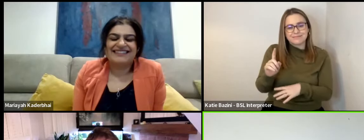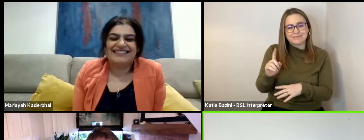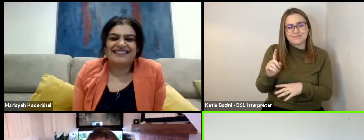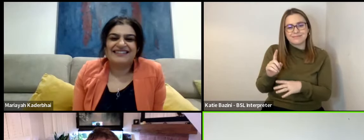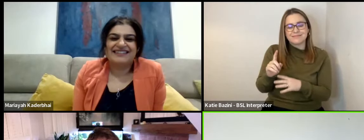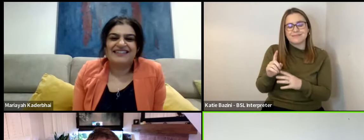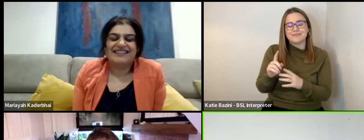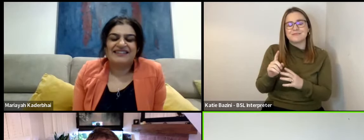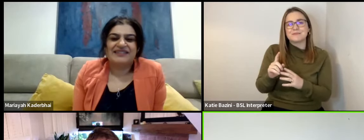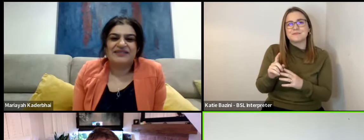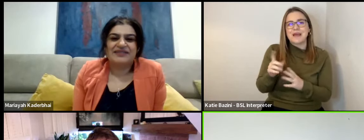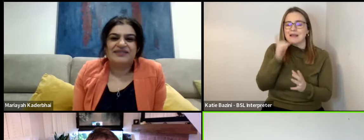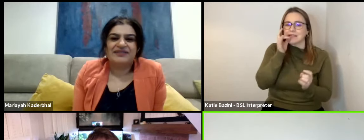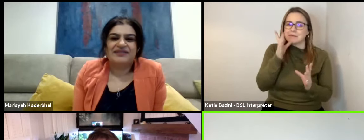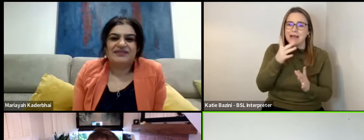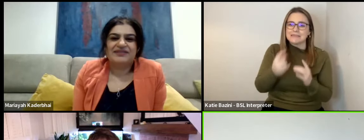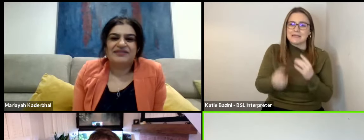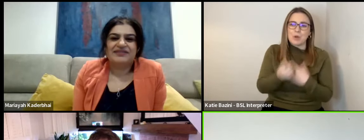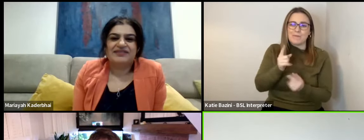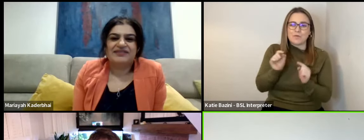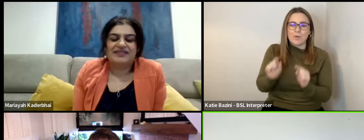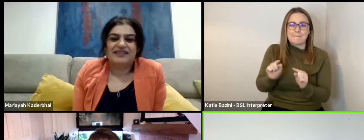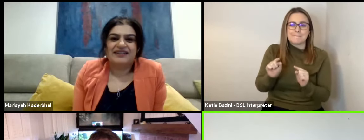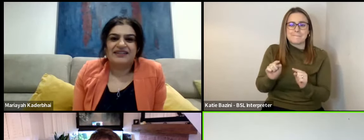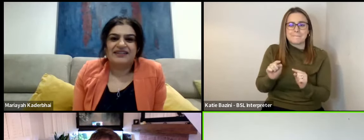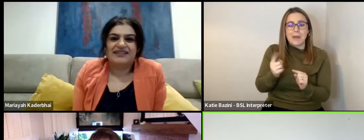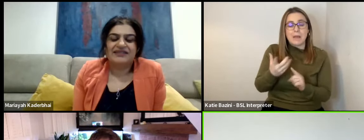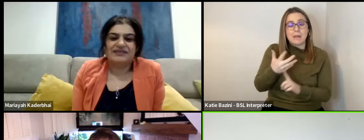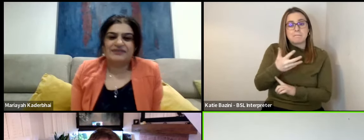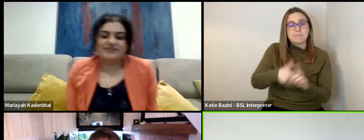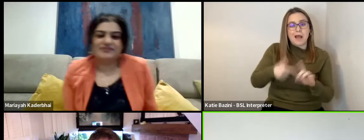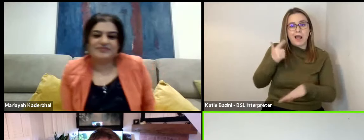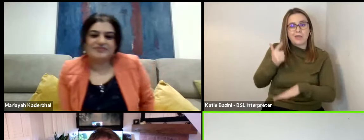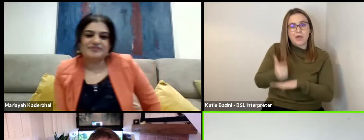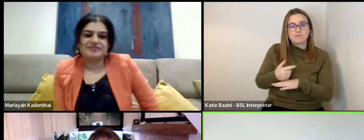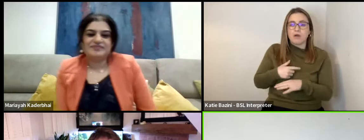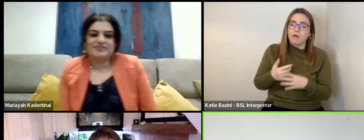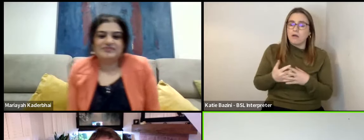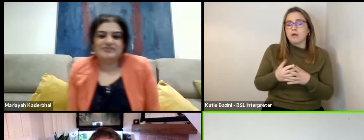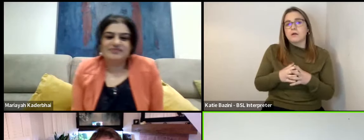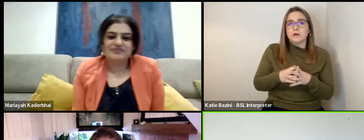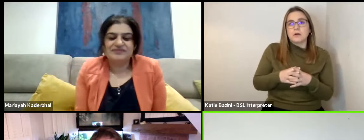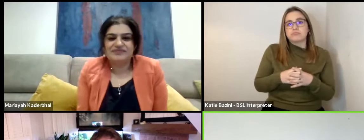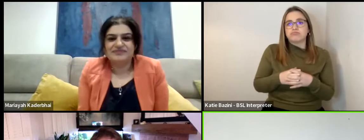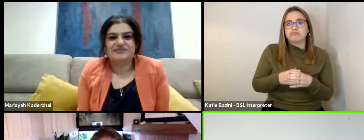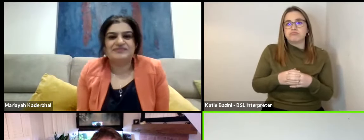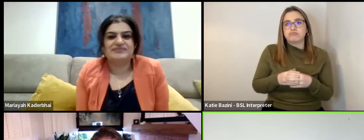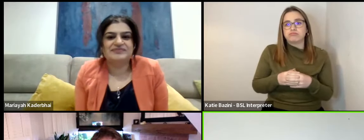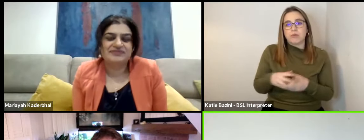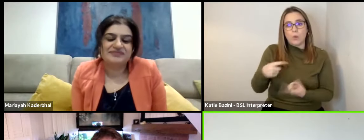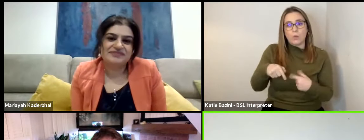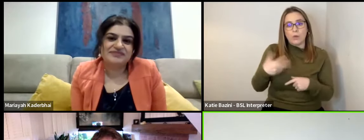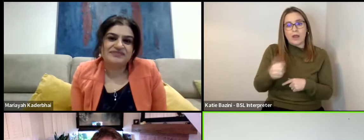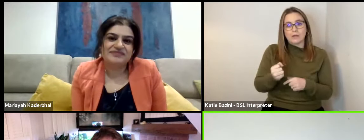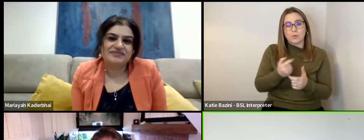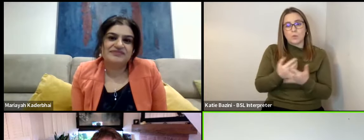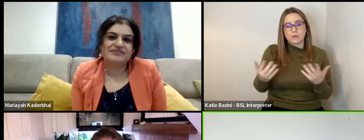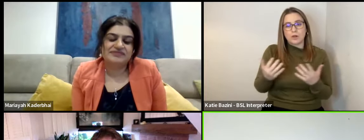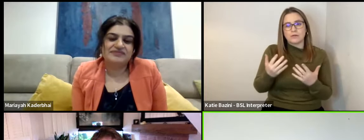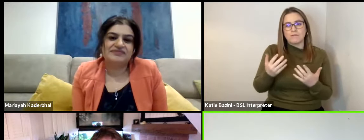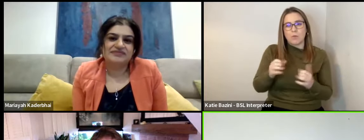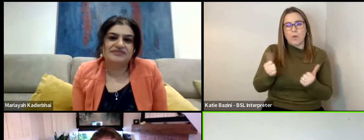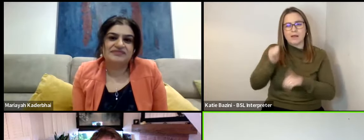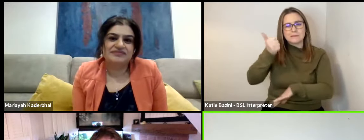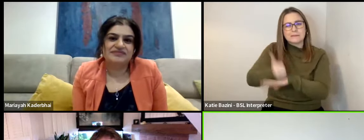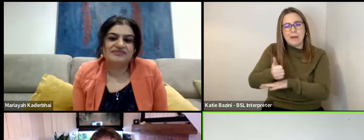it's just, it's an amazing moment for him nonetheless. And behind the camera, I mean, we had quite a few very well-established